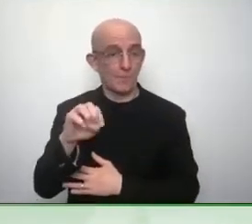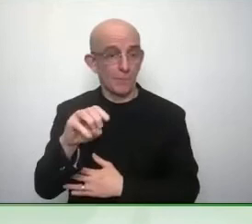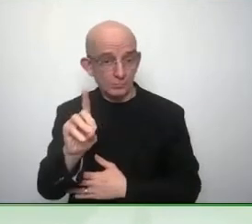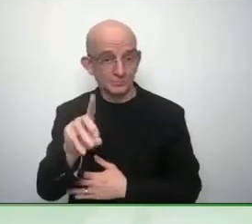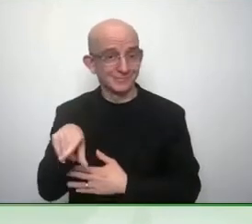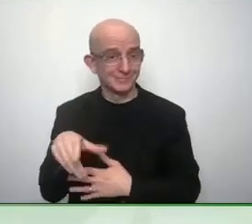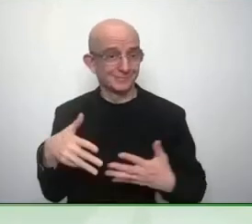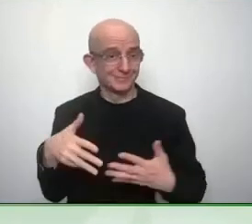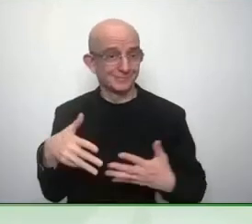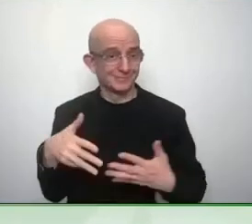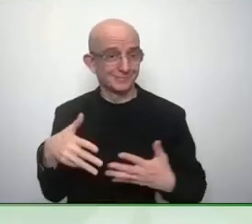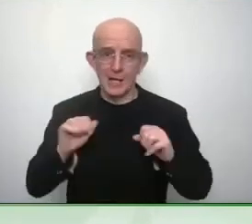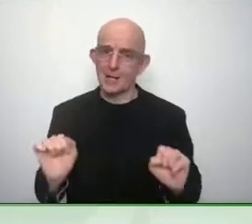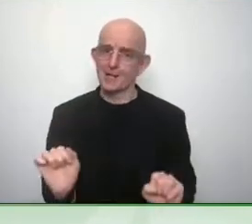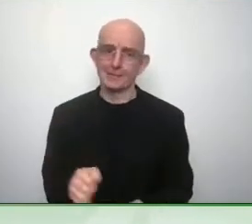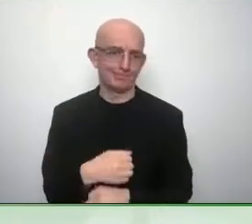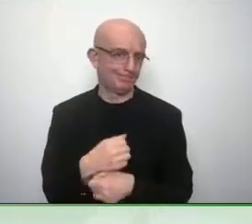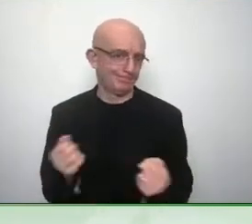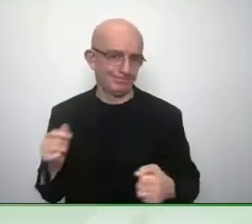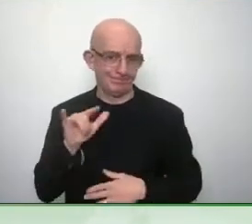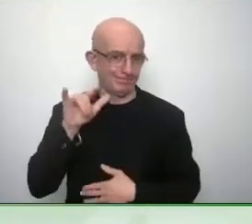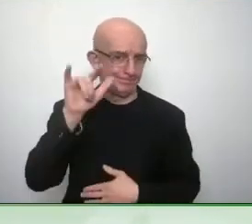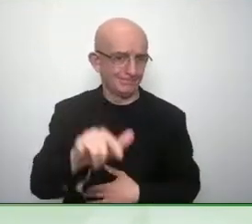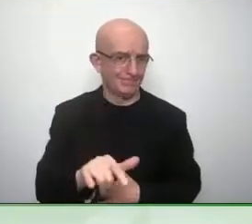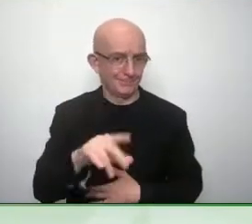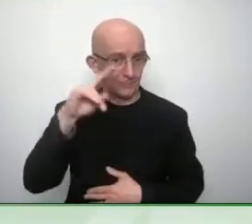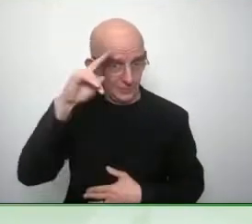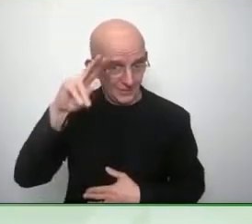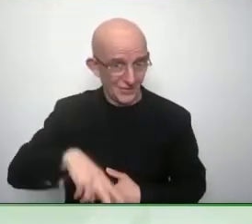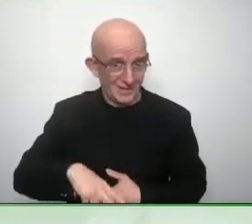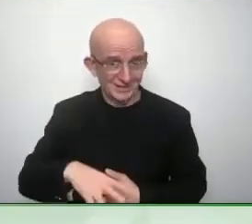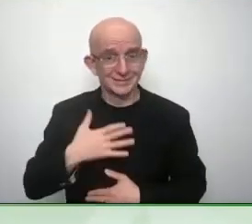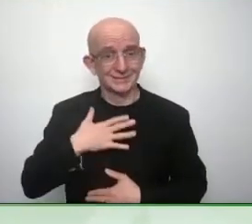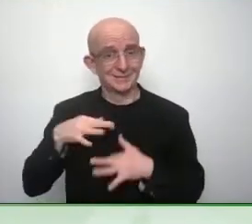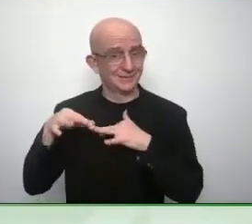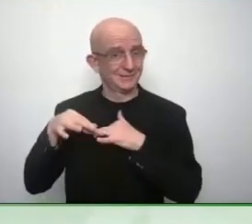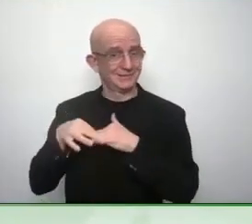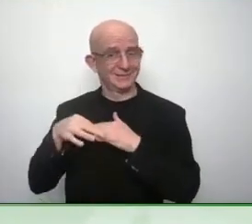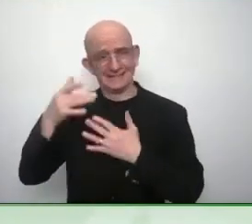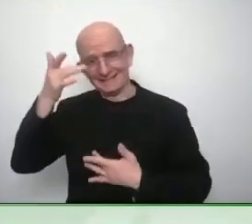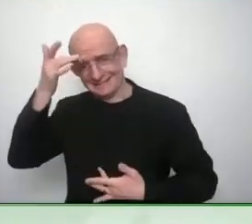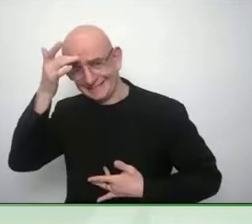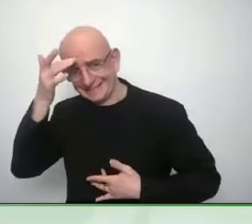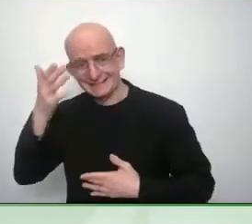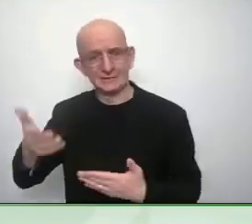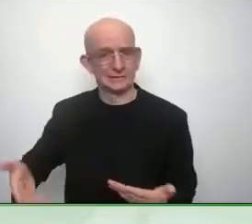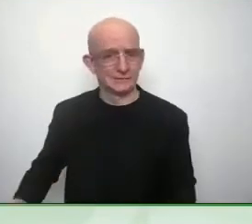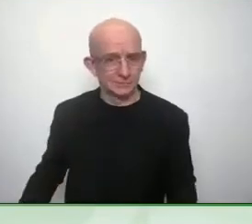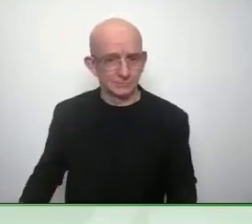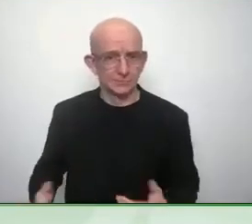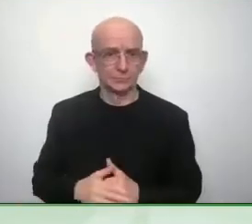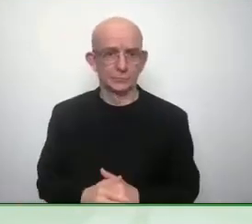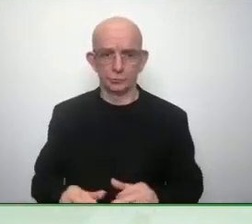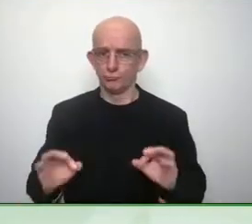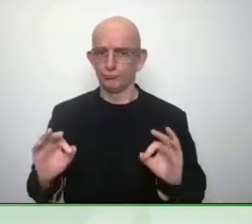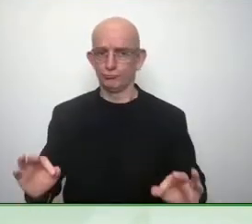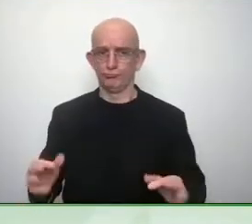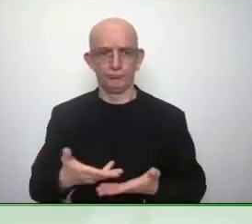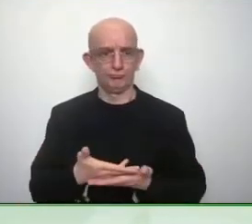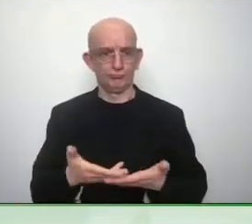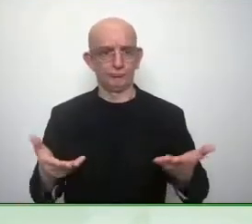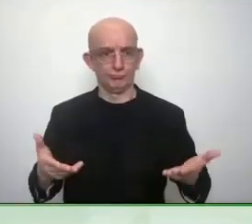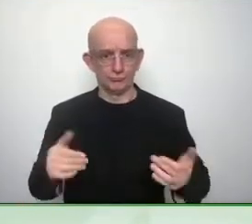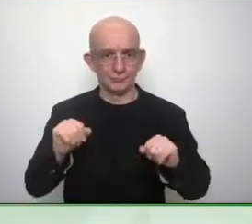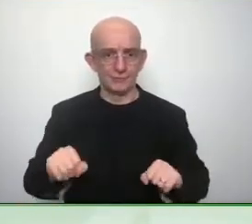and a green scarf and I have gray hair but also have purple all through it so if I'm going to be old I want to have some fun with that